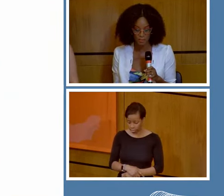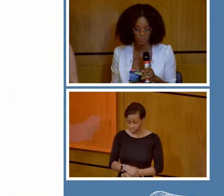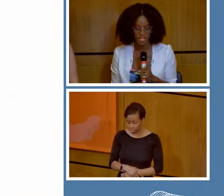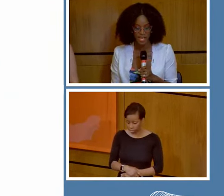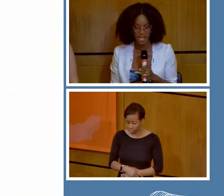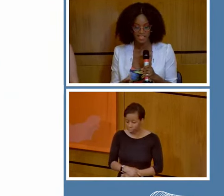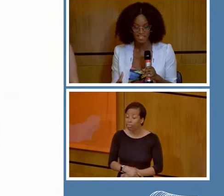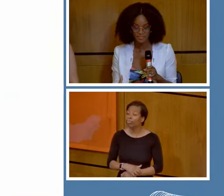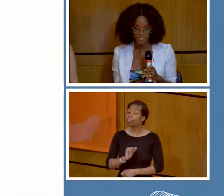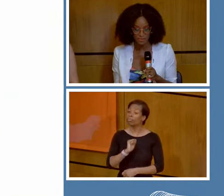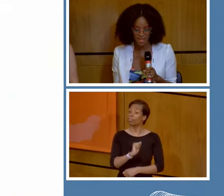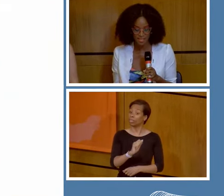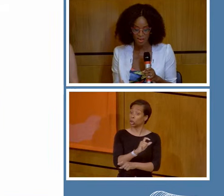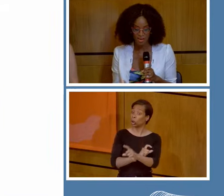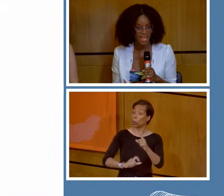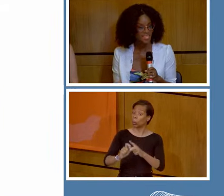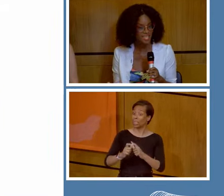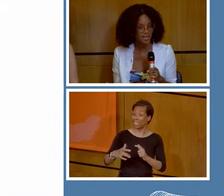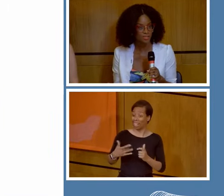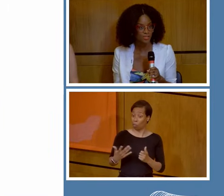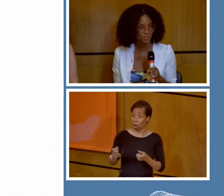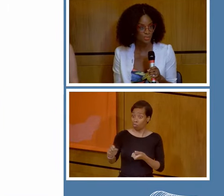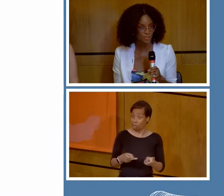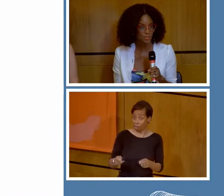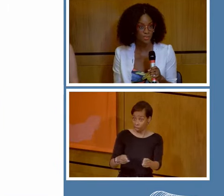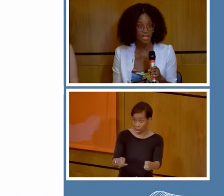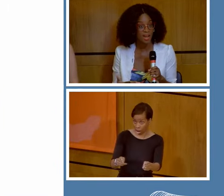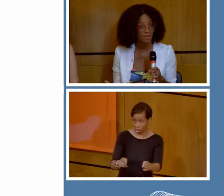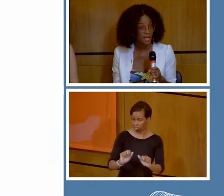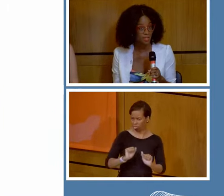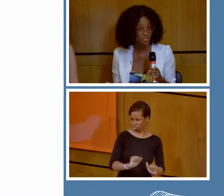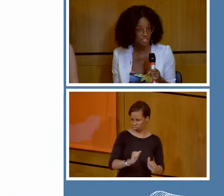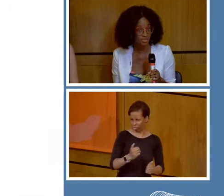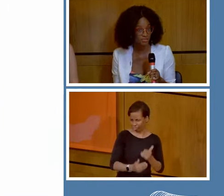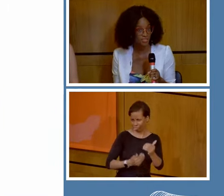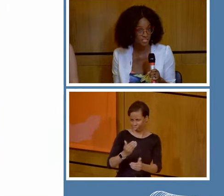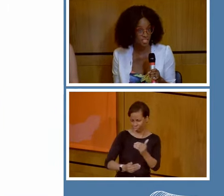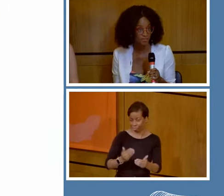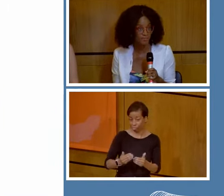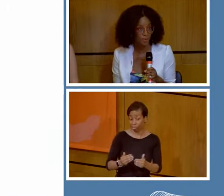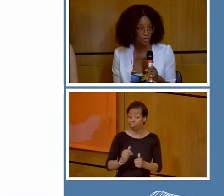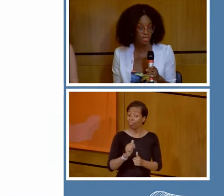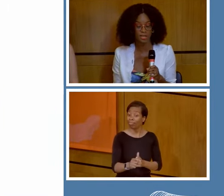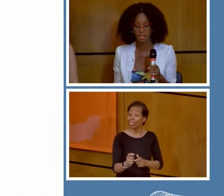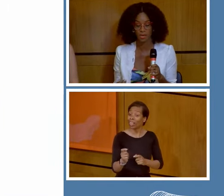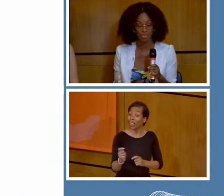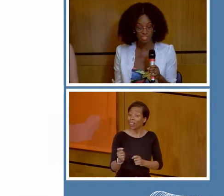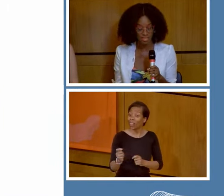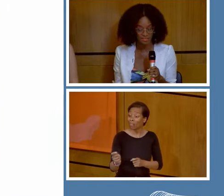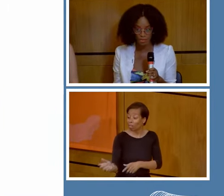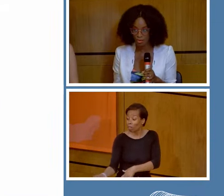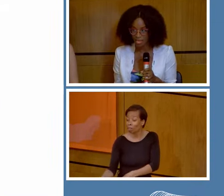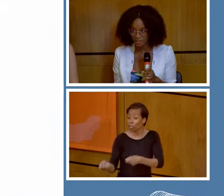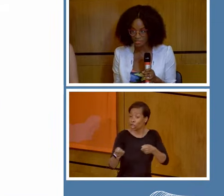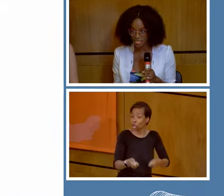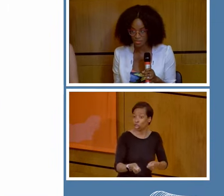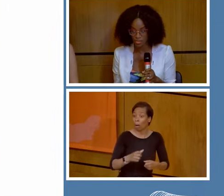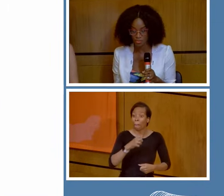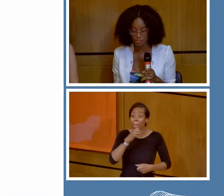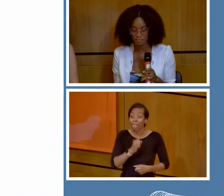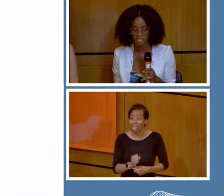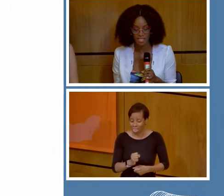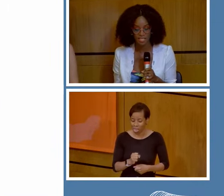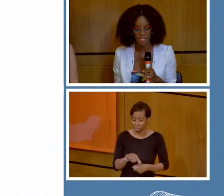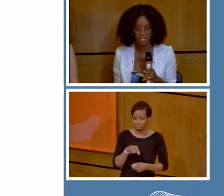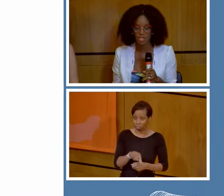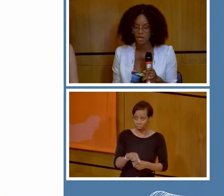Tambillo. And these fishermen are heading out to carry out traditional fishing for conchas, or clams as